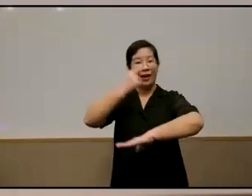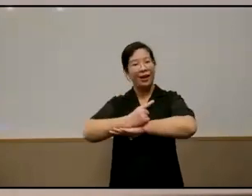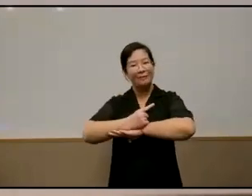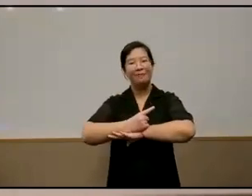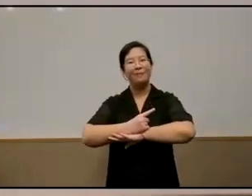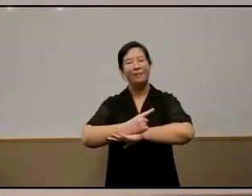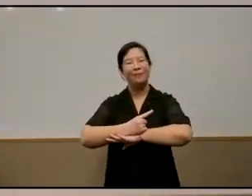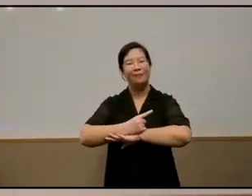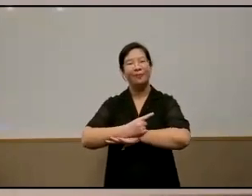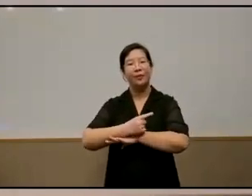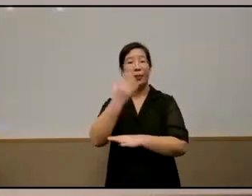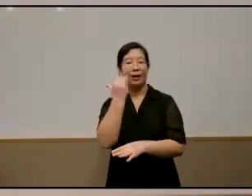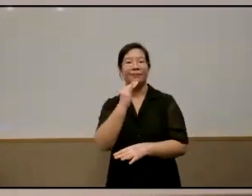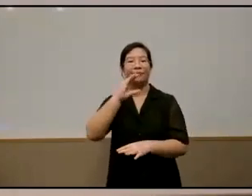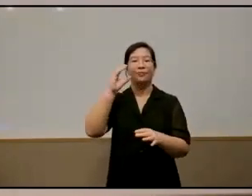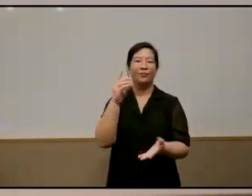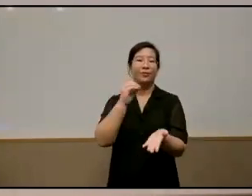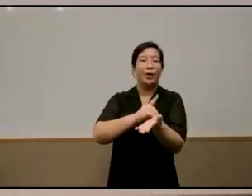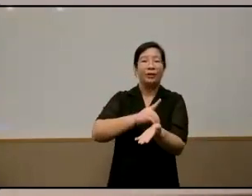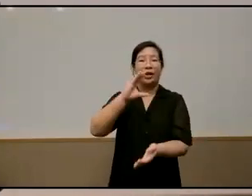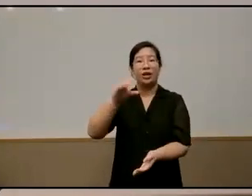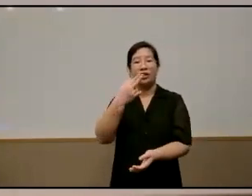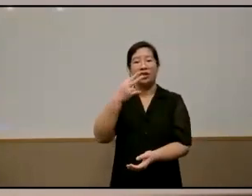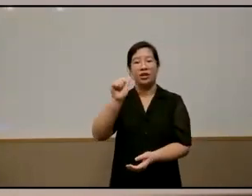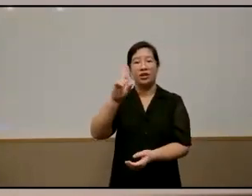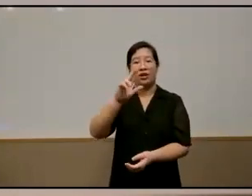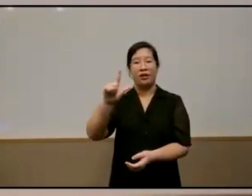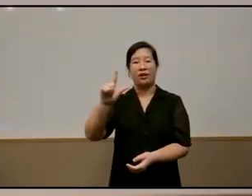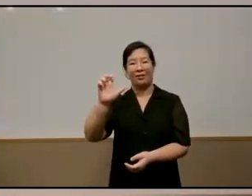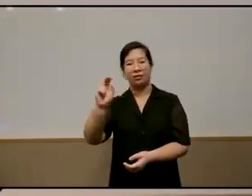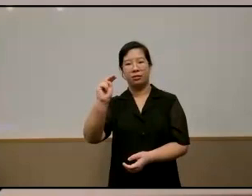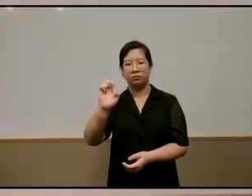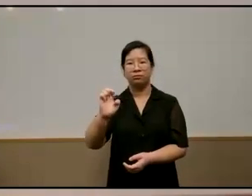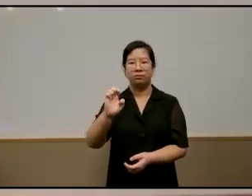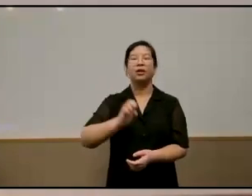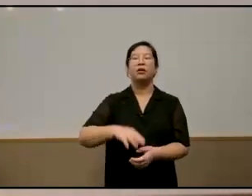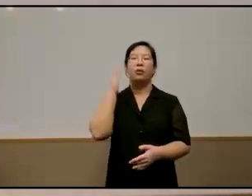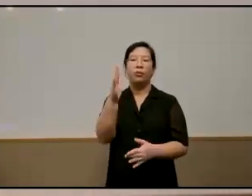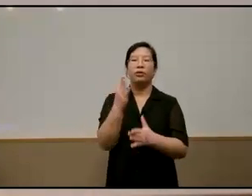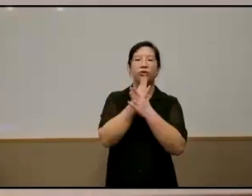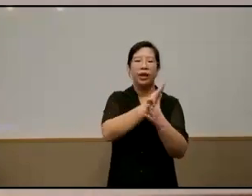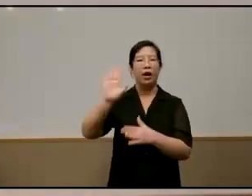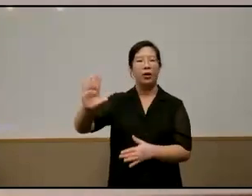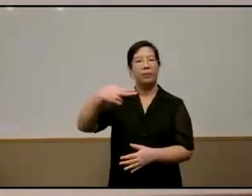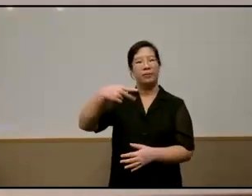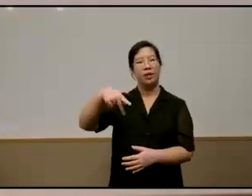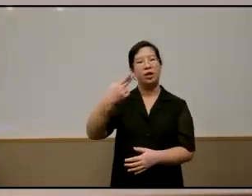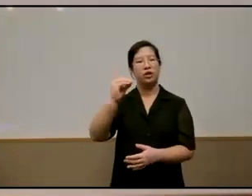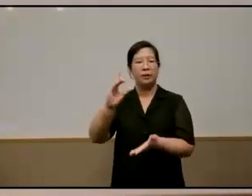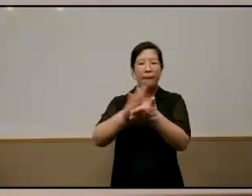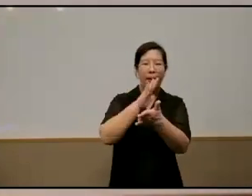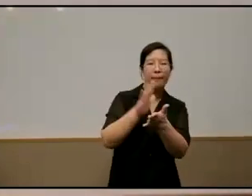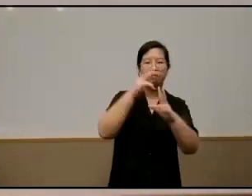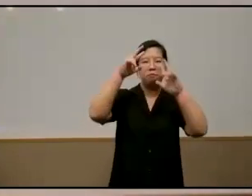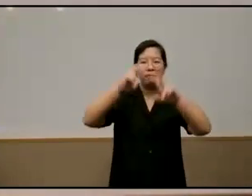to dr charlene chong who is going to share with us some of her insights from her phd dissertation and